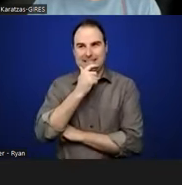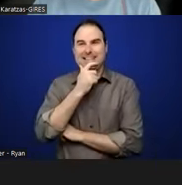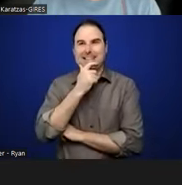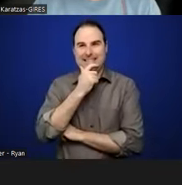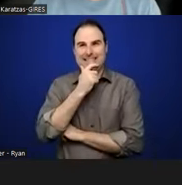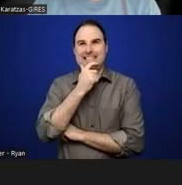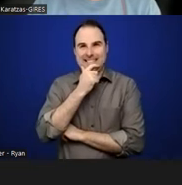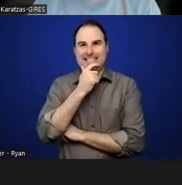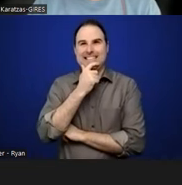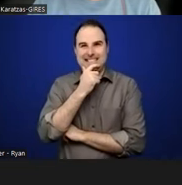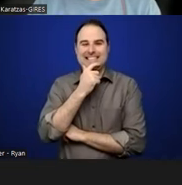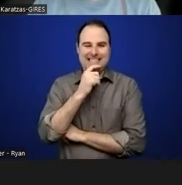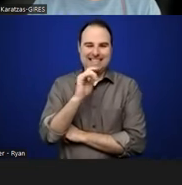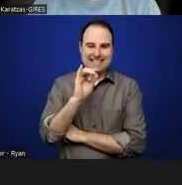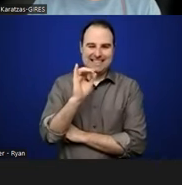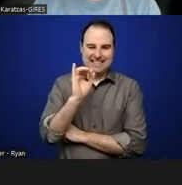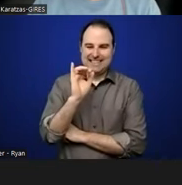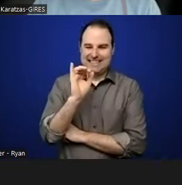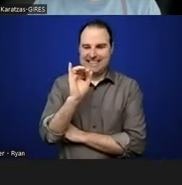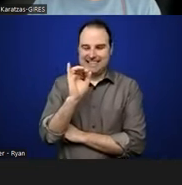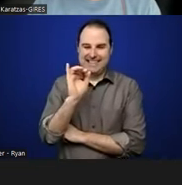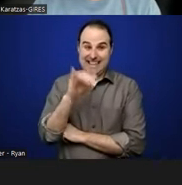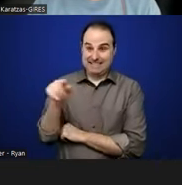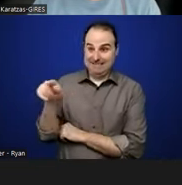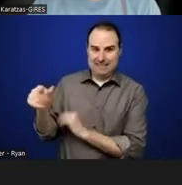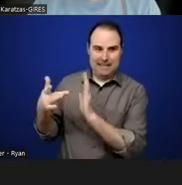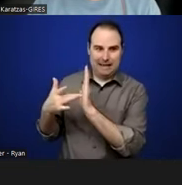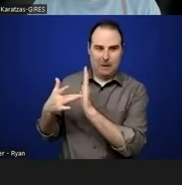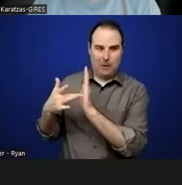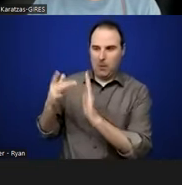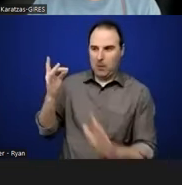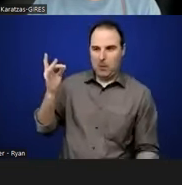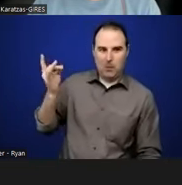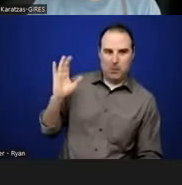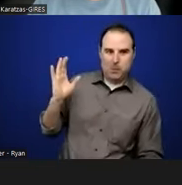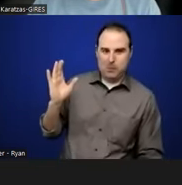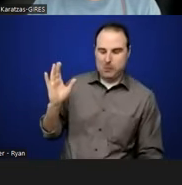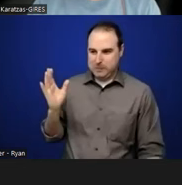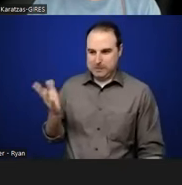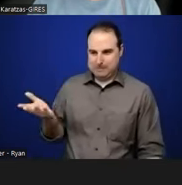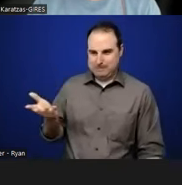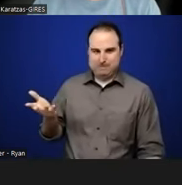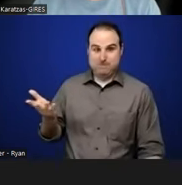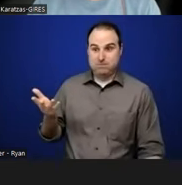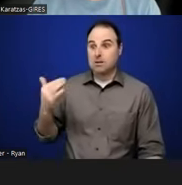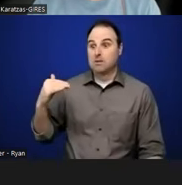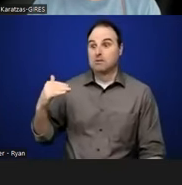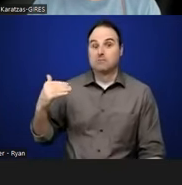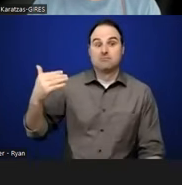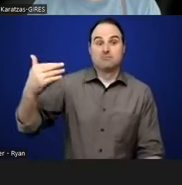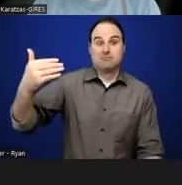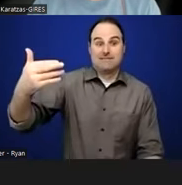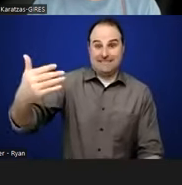to be dealing with, you know, in a year. I mean, we're already dealing with it, right? But how do we look at the technology that's available